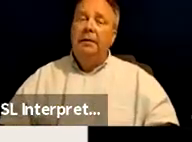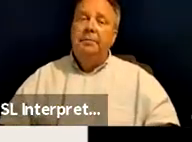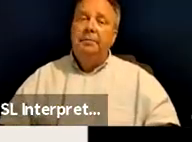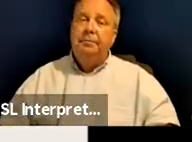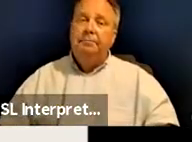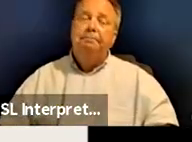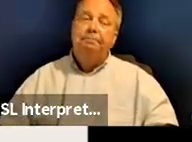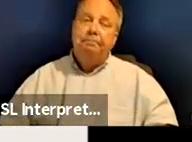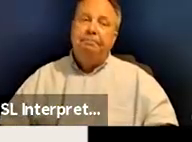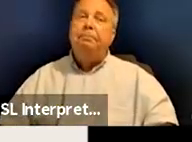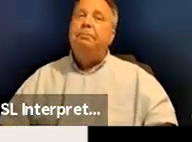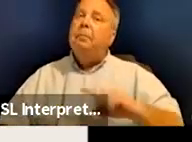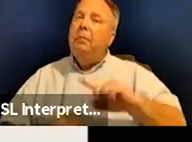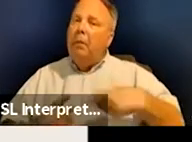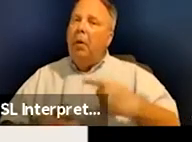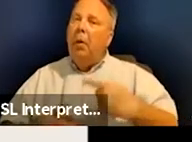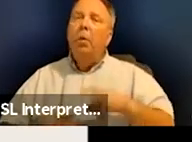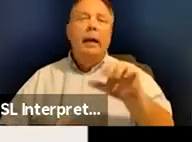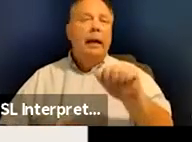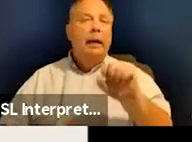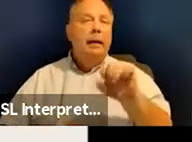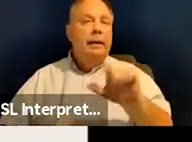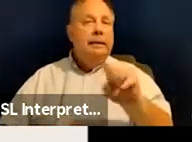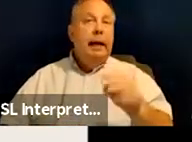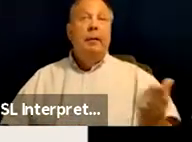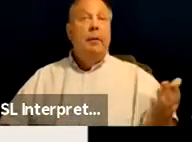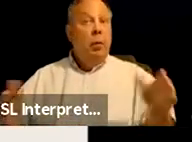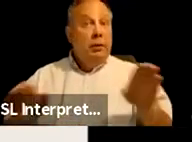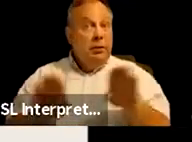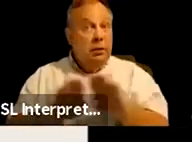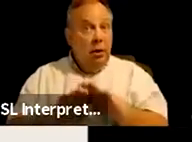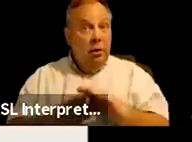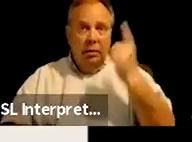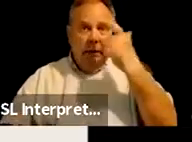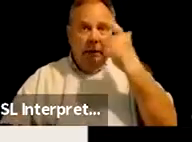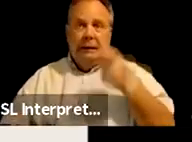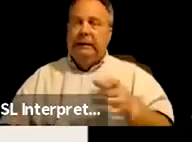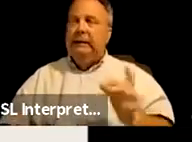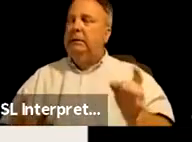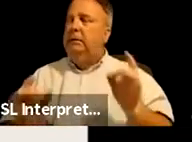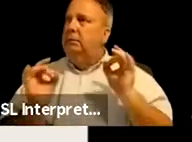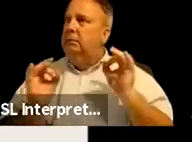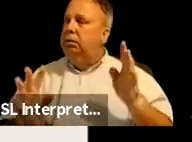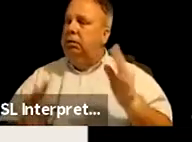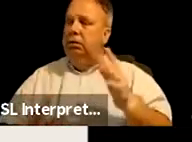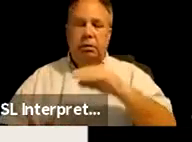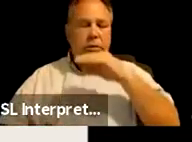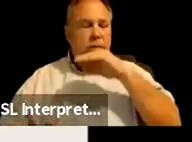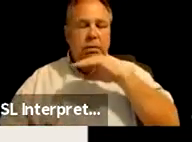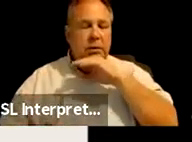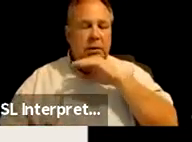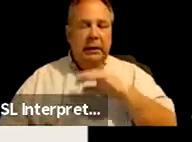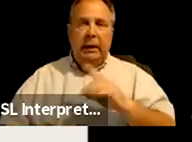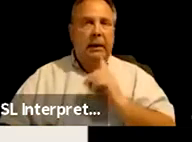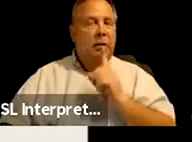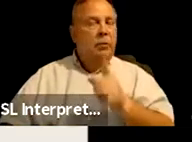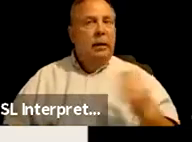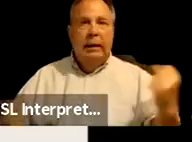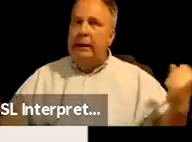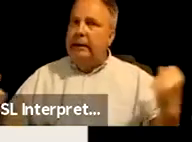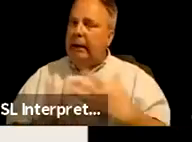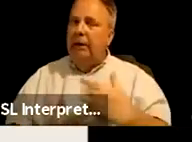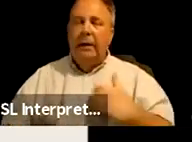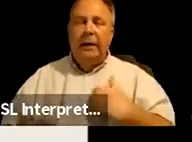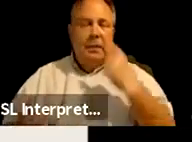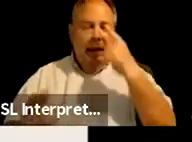Um, so when the asylum was closed, it was due to its abhorrent conditions. And, you know, it really terrifies me personally to